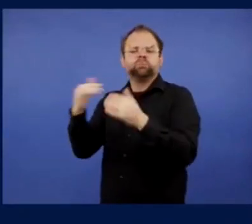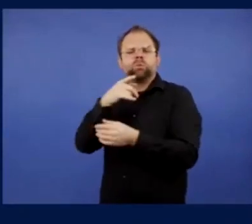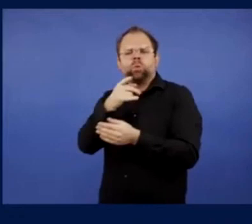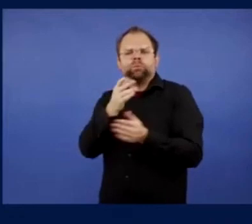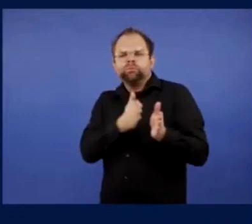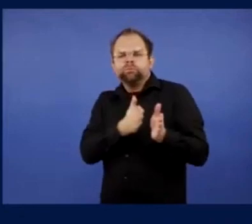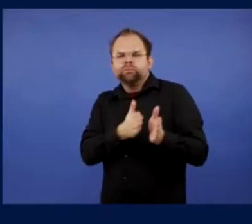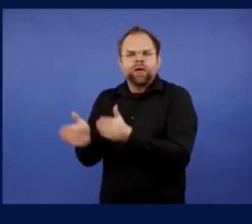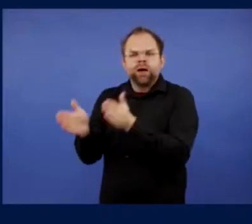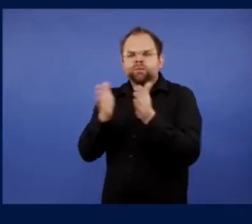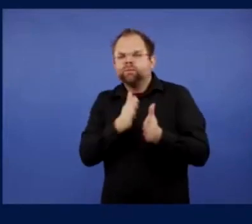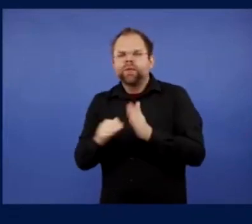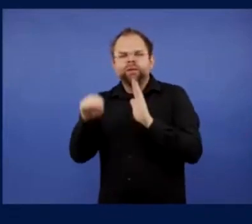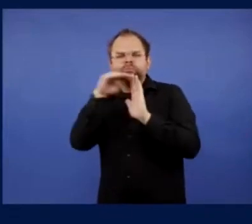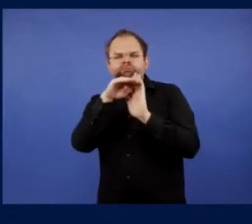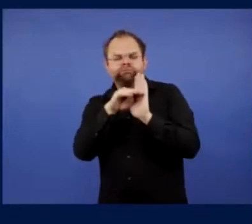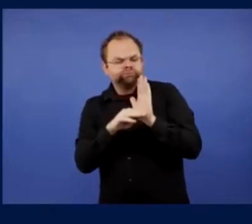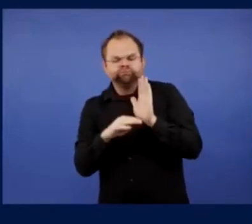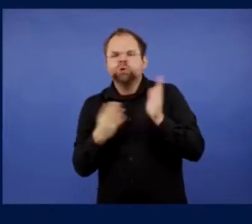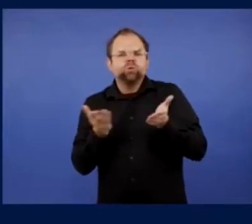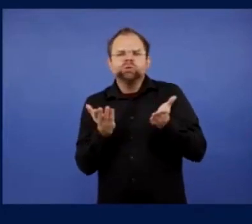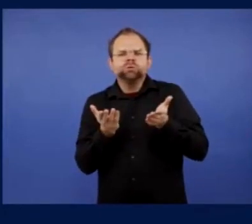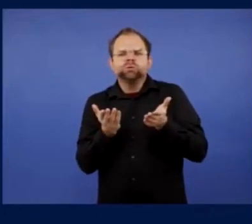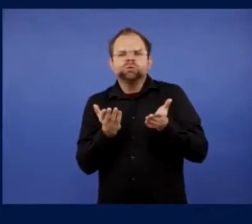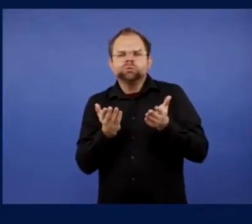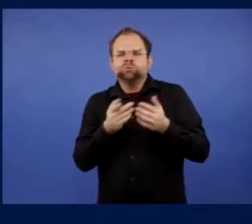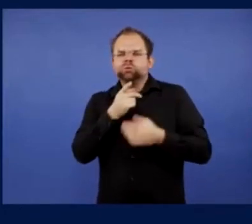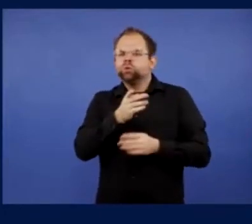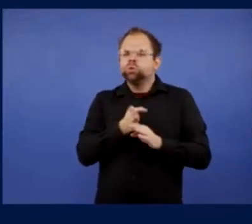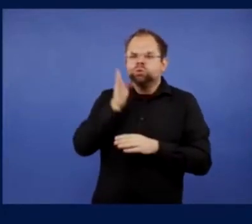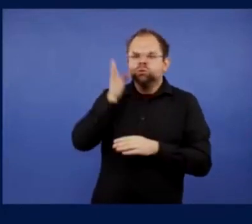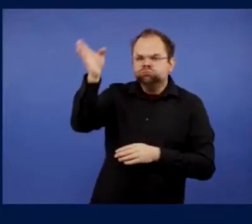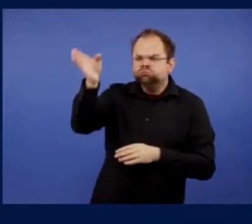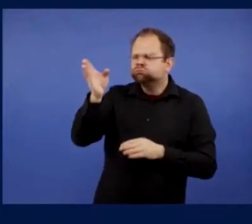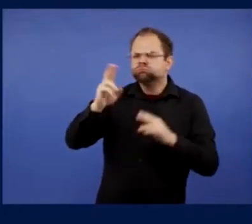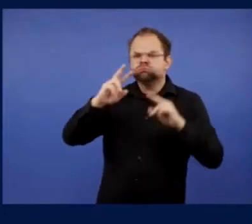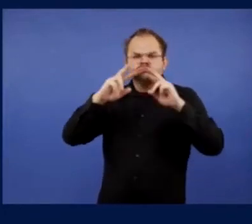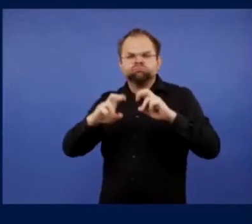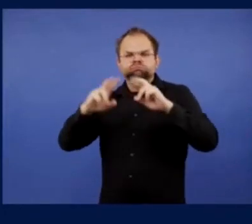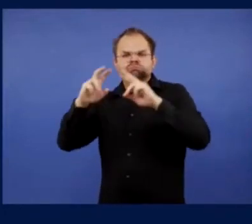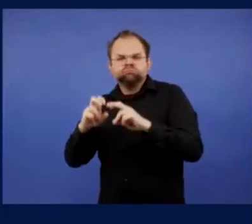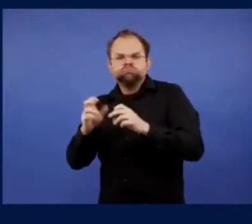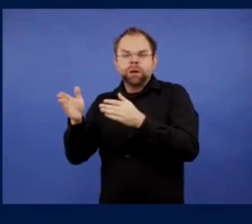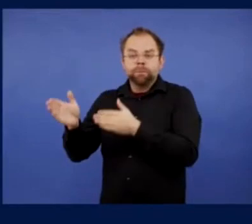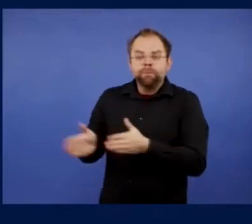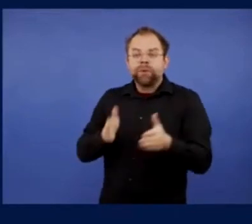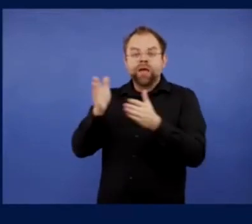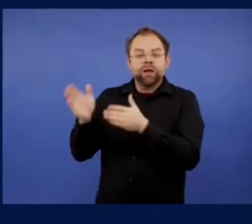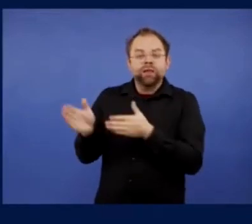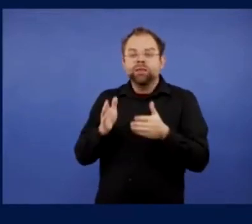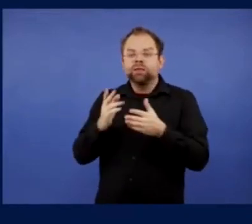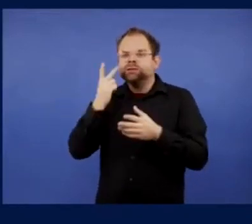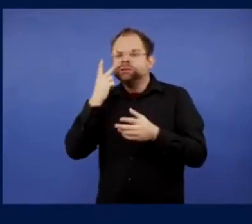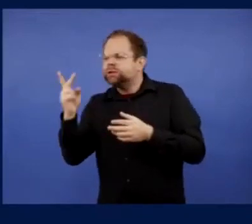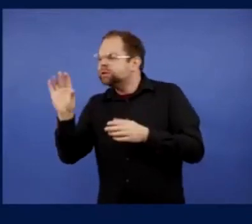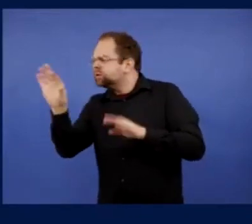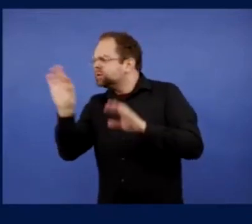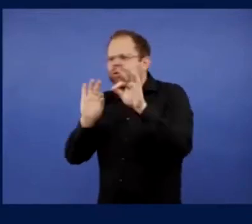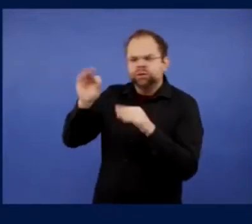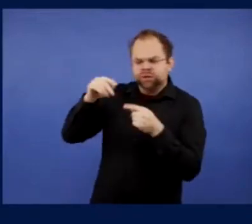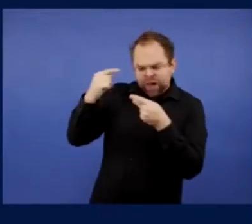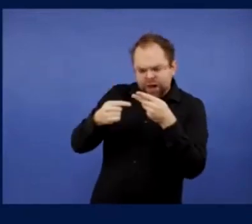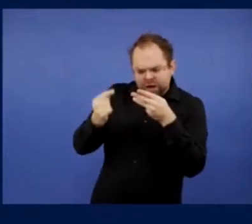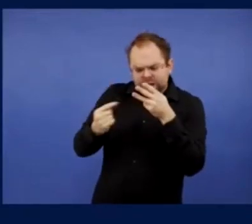will be on Monday. I'm already planning now for where we can go. Accessibility, how we get there, assistance with the